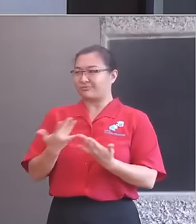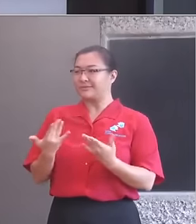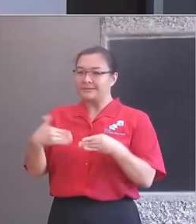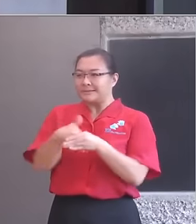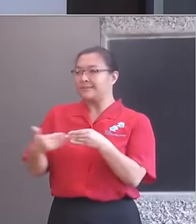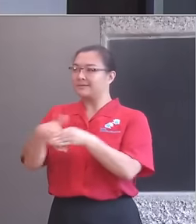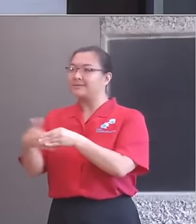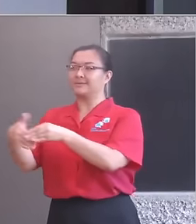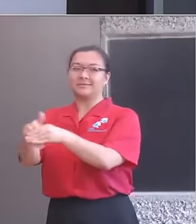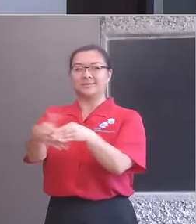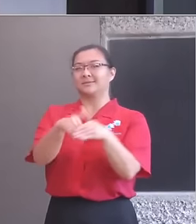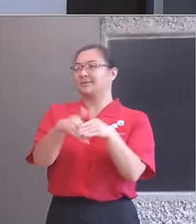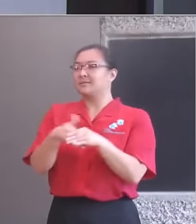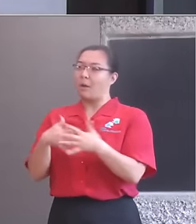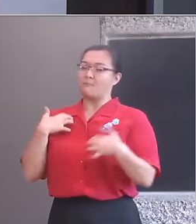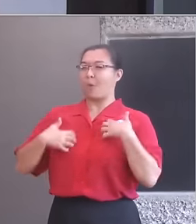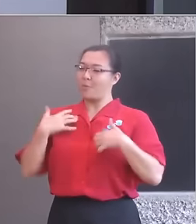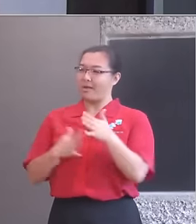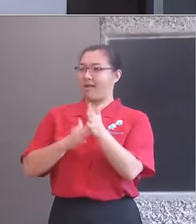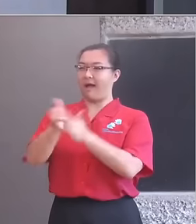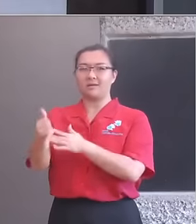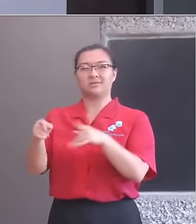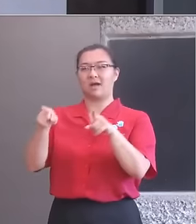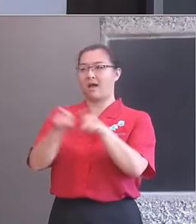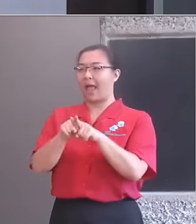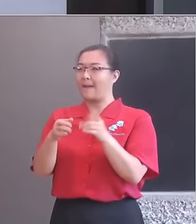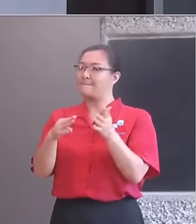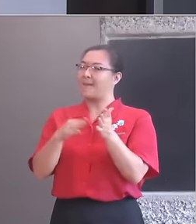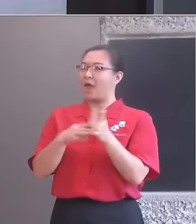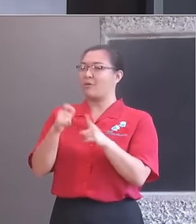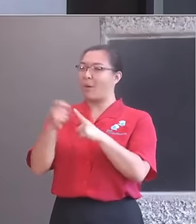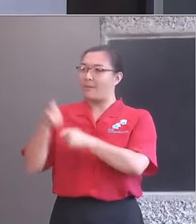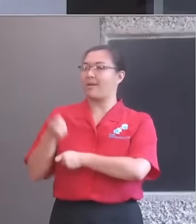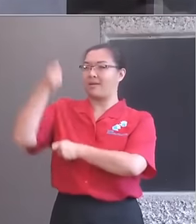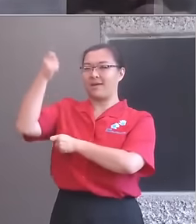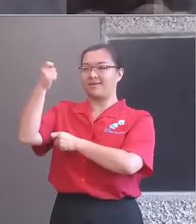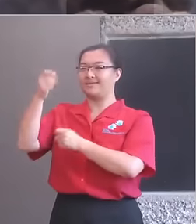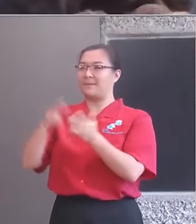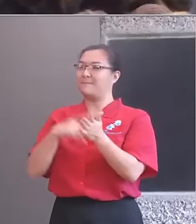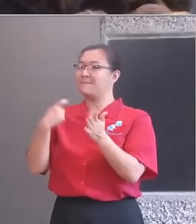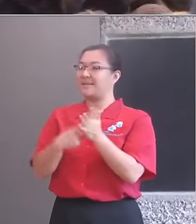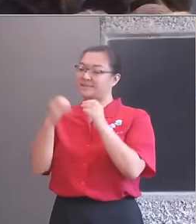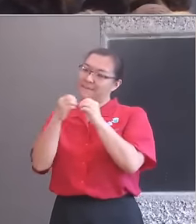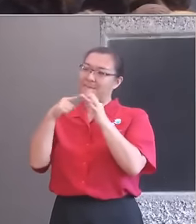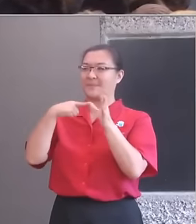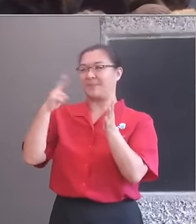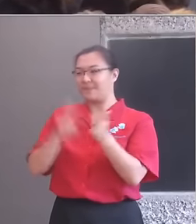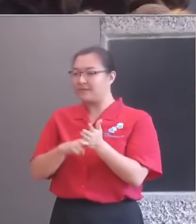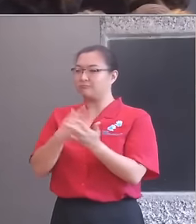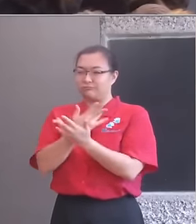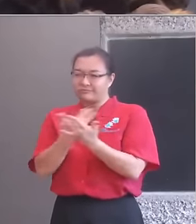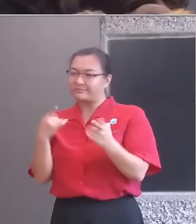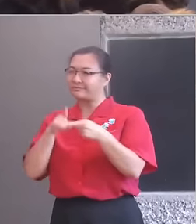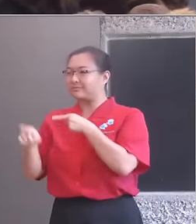Bean, James Bond, Harry Potter, The Rolling Stones and Dizzy Rascal. The creative industries play a vital role in